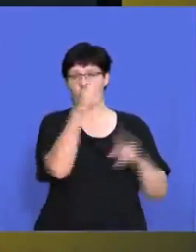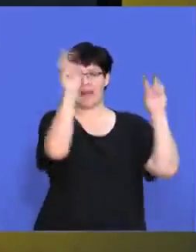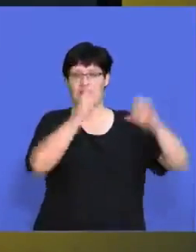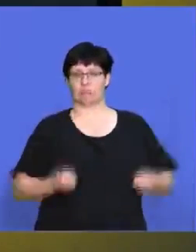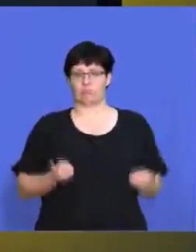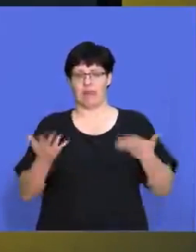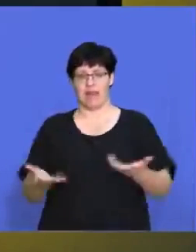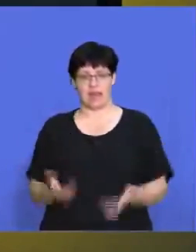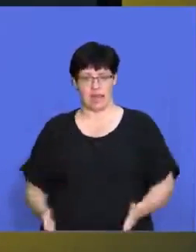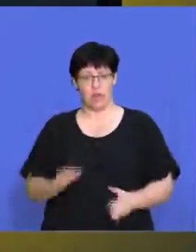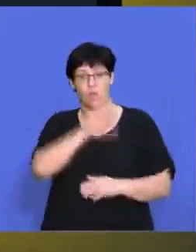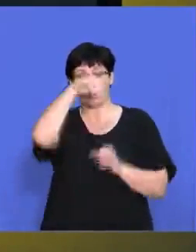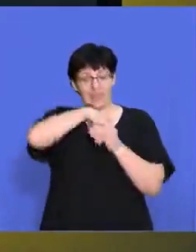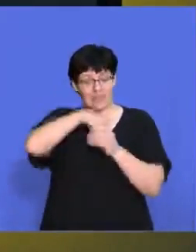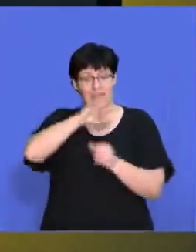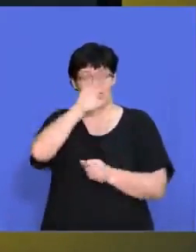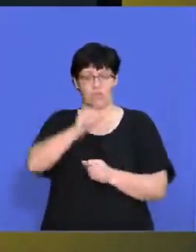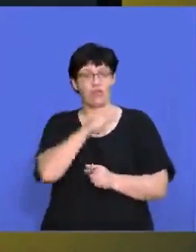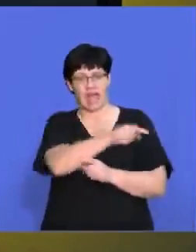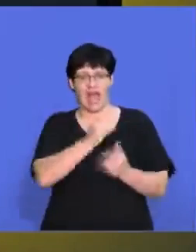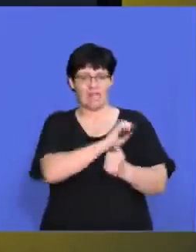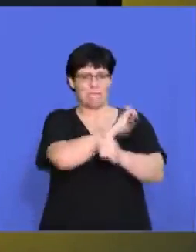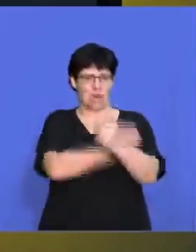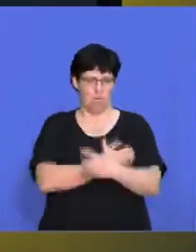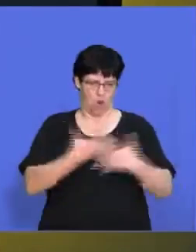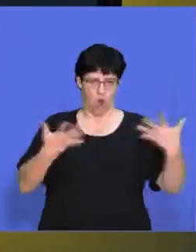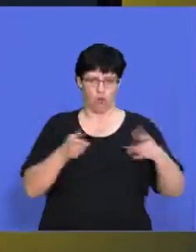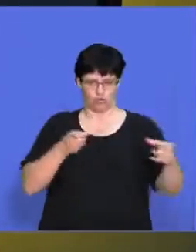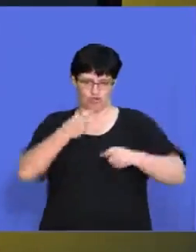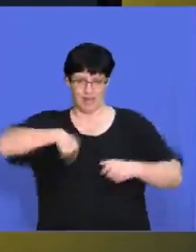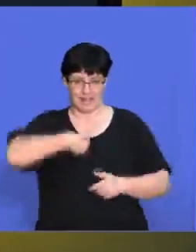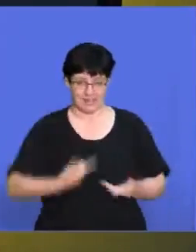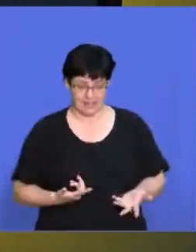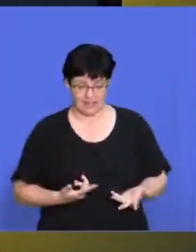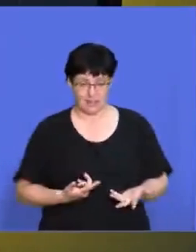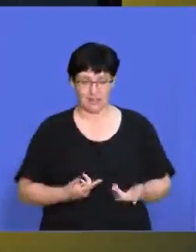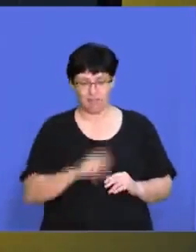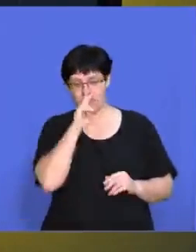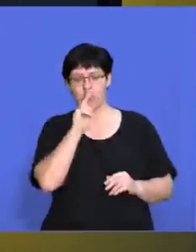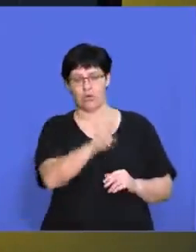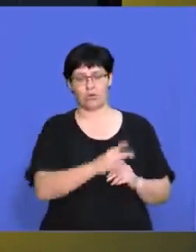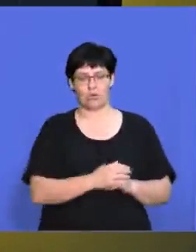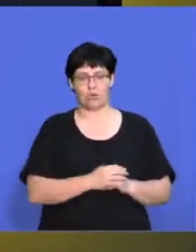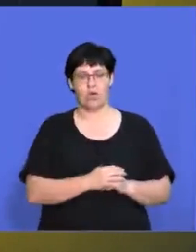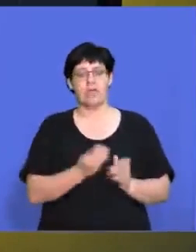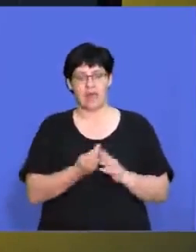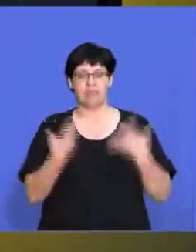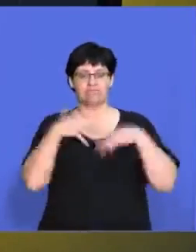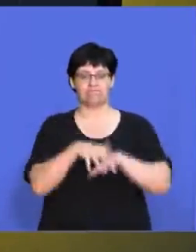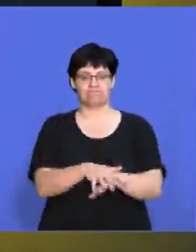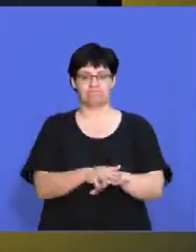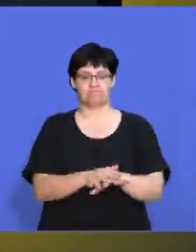Africa. So therefore they've got a lot of power over us. If you look at when they implement load shedding,